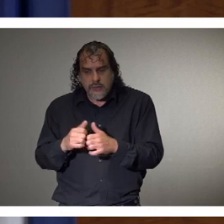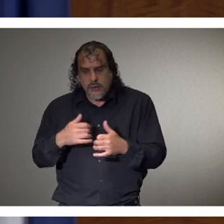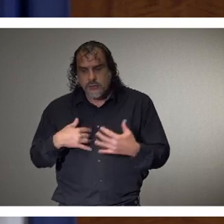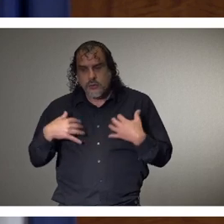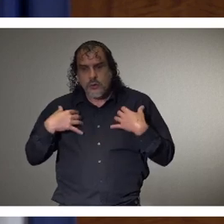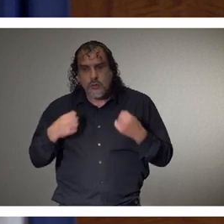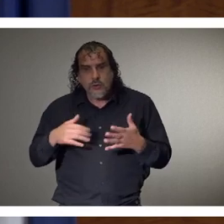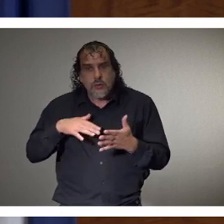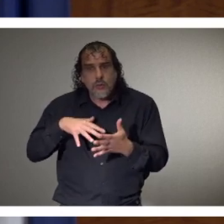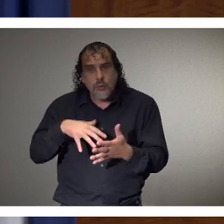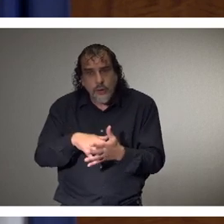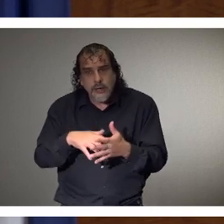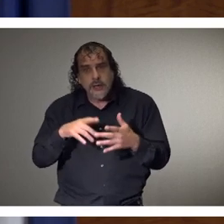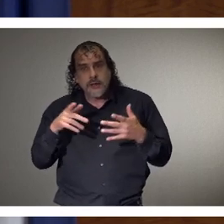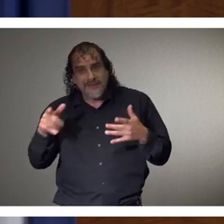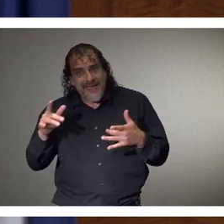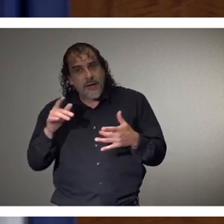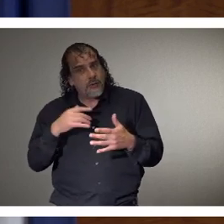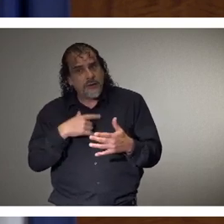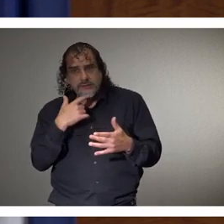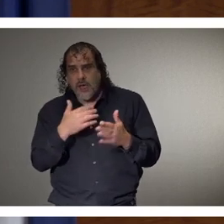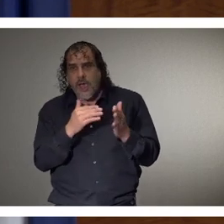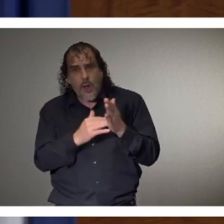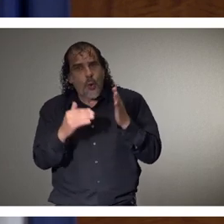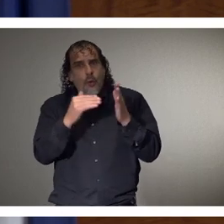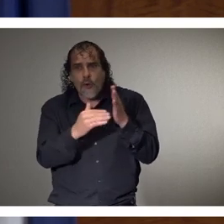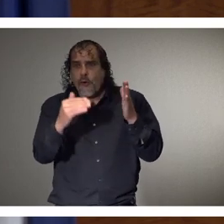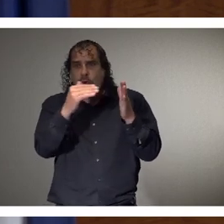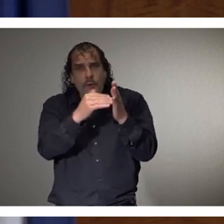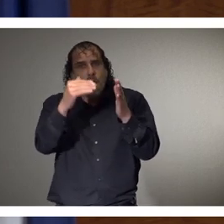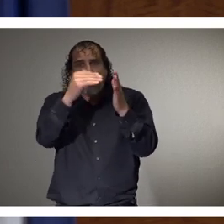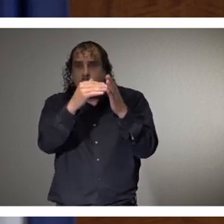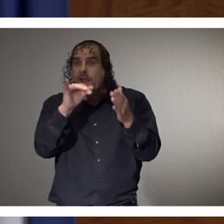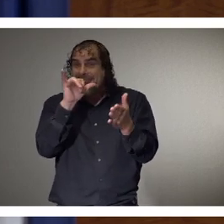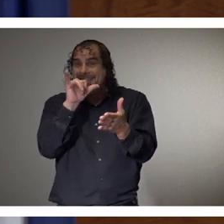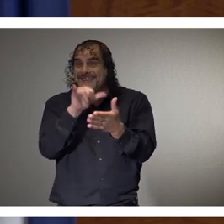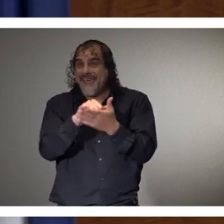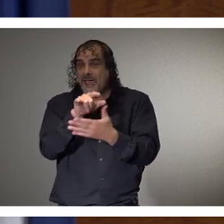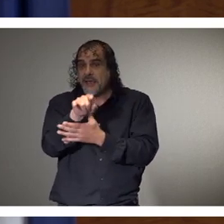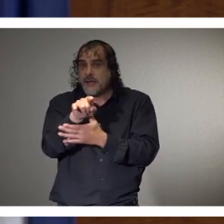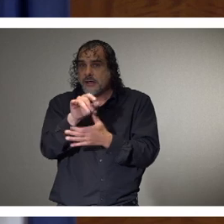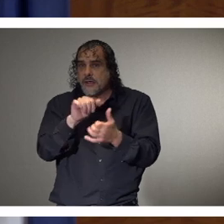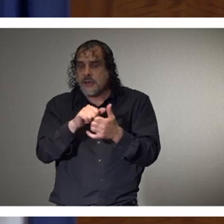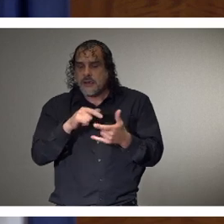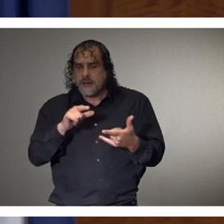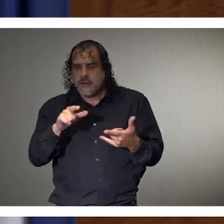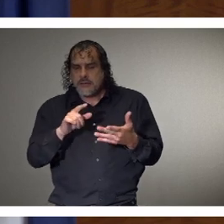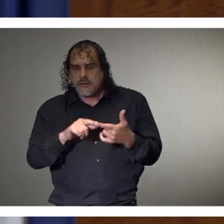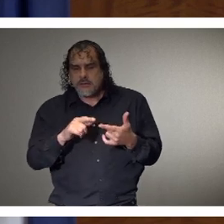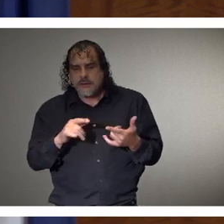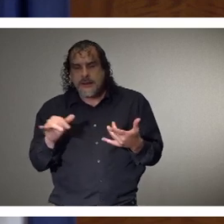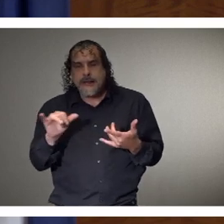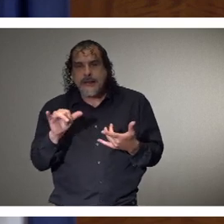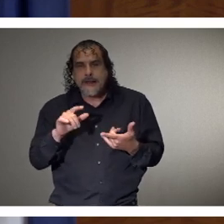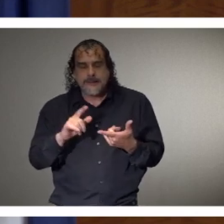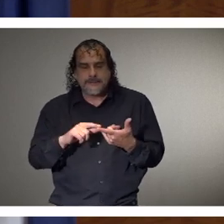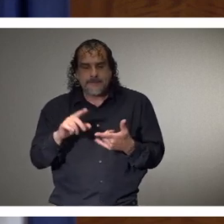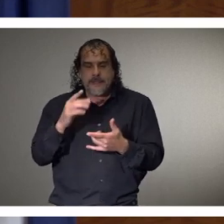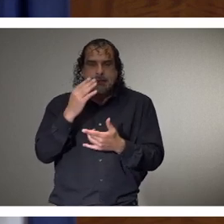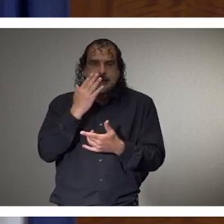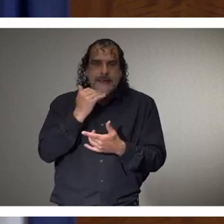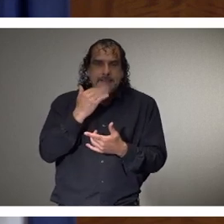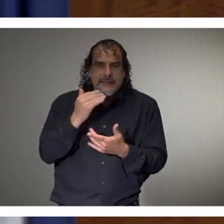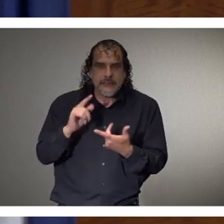Um, we talk, we've talked repeatedly, uh, about the, um, the role that things like, uh, diabetes